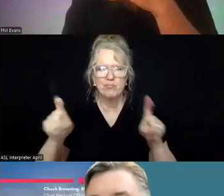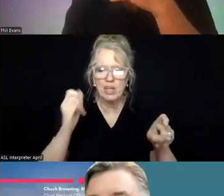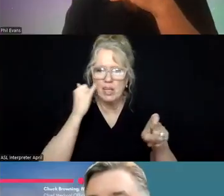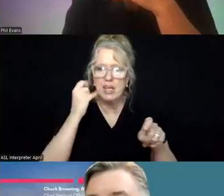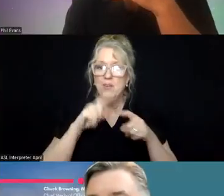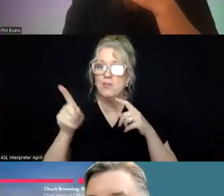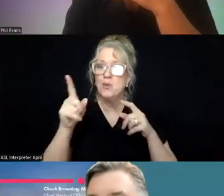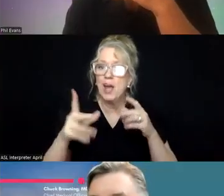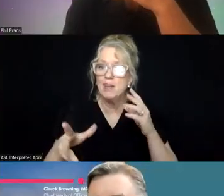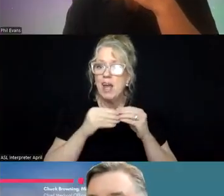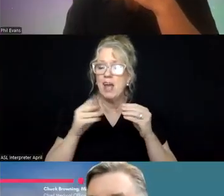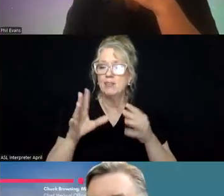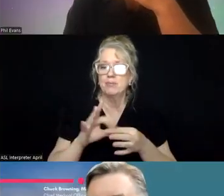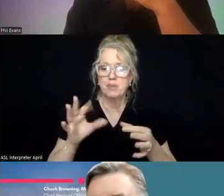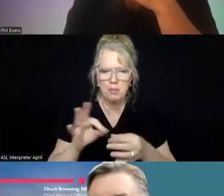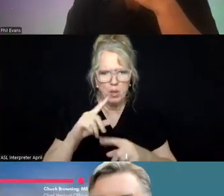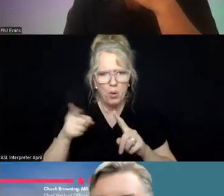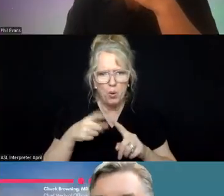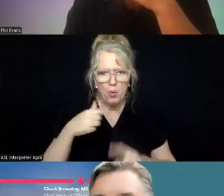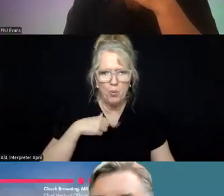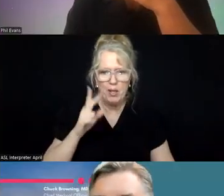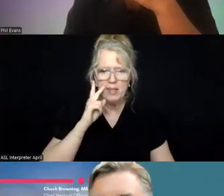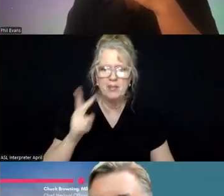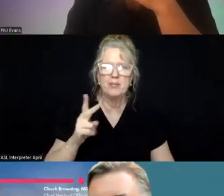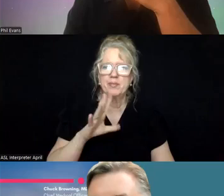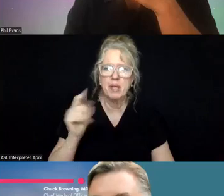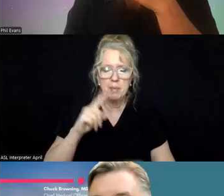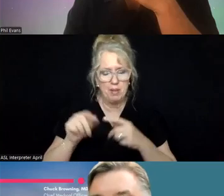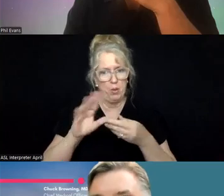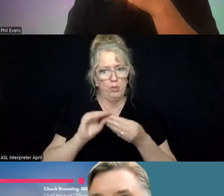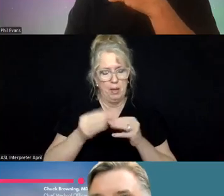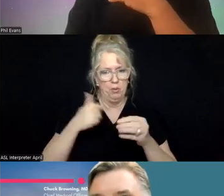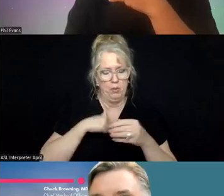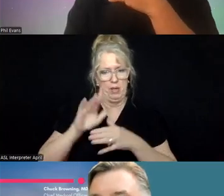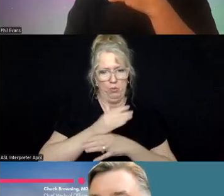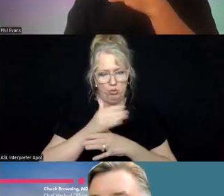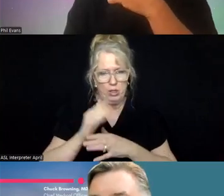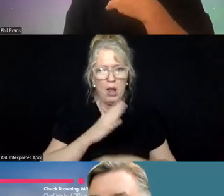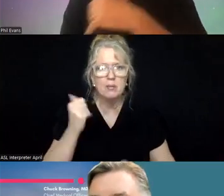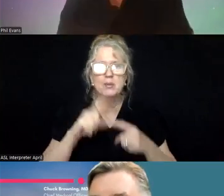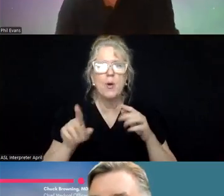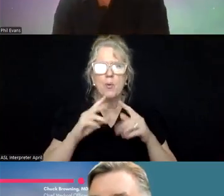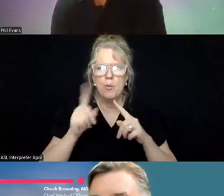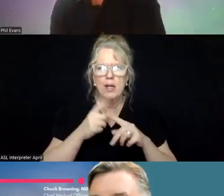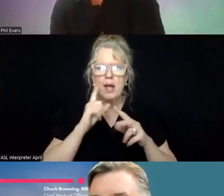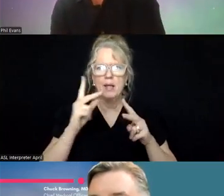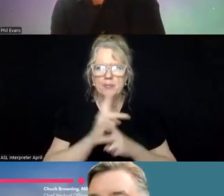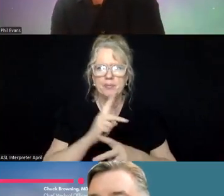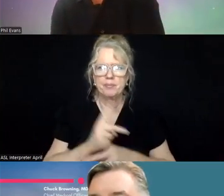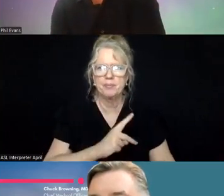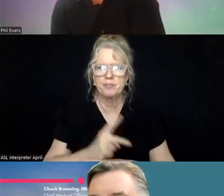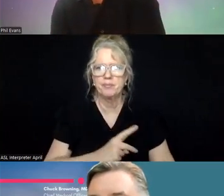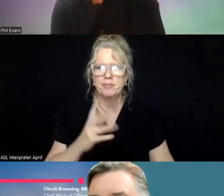any pearls about this. And that was, as I looked at the, uh, numbers that you shared, um, you basically calculated out that it looked like you would